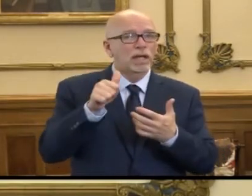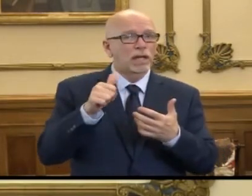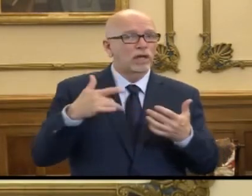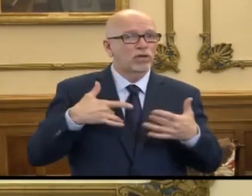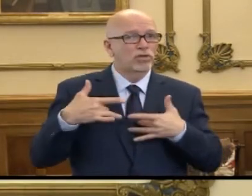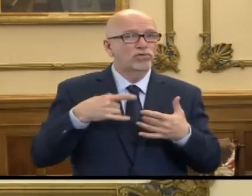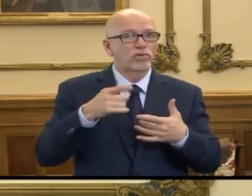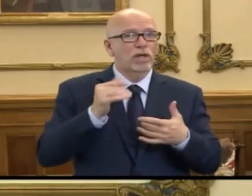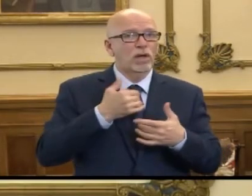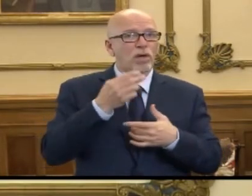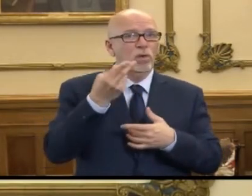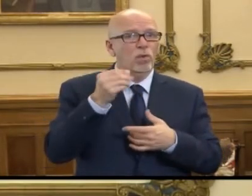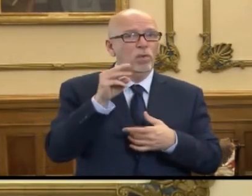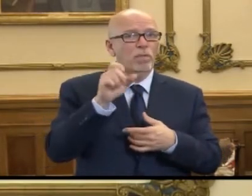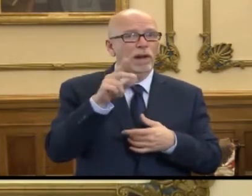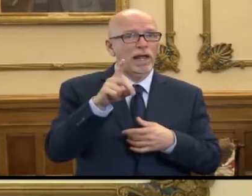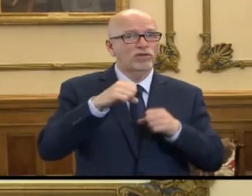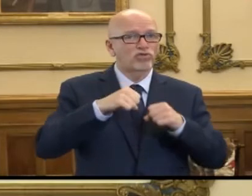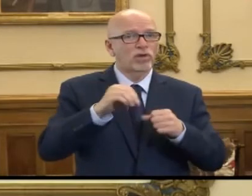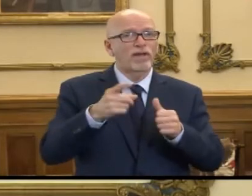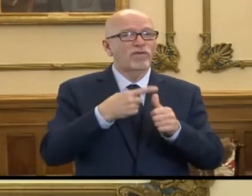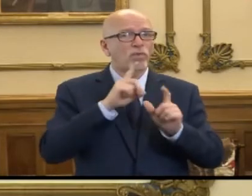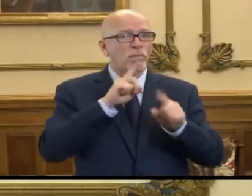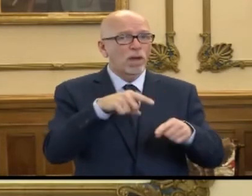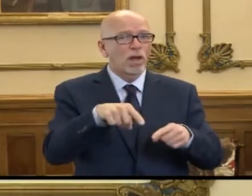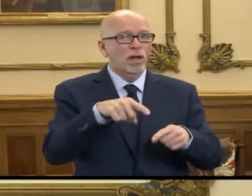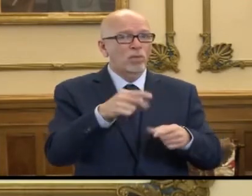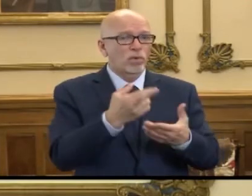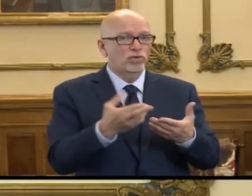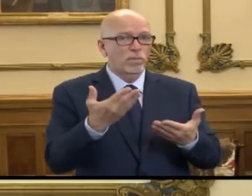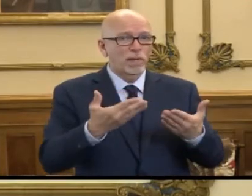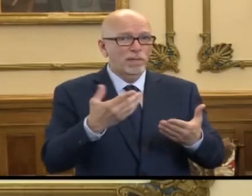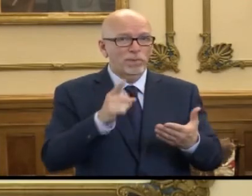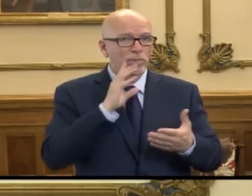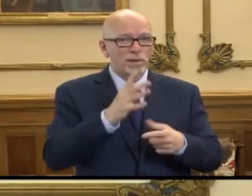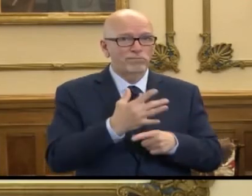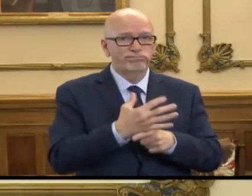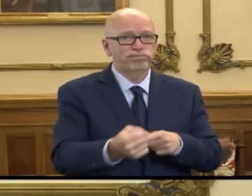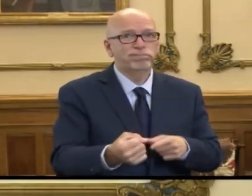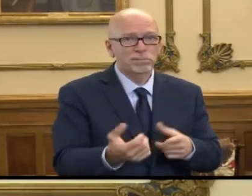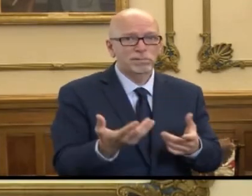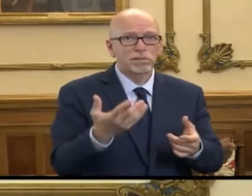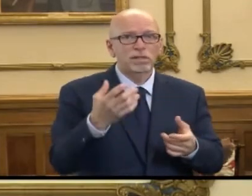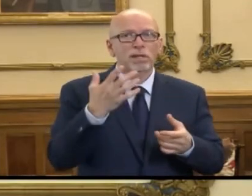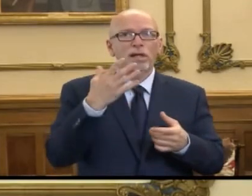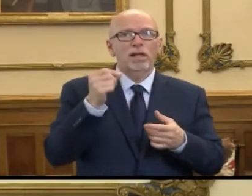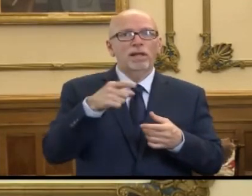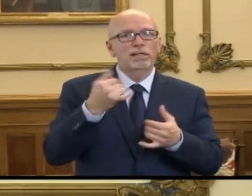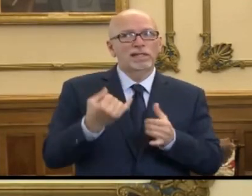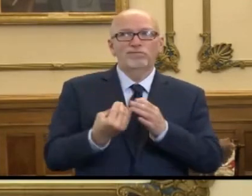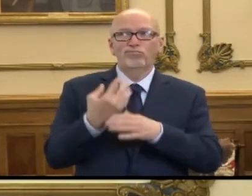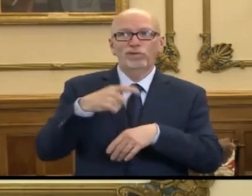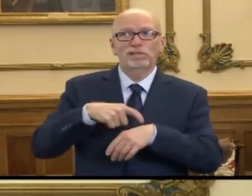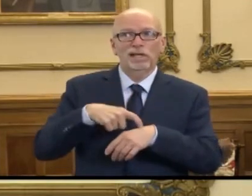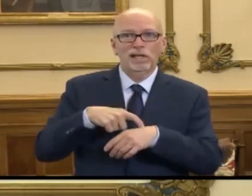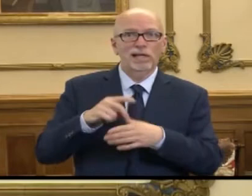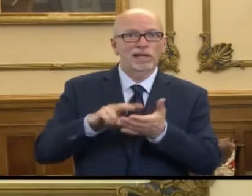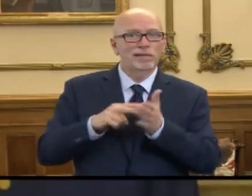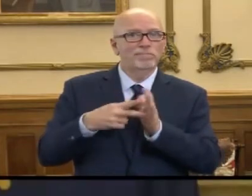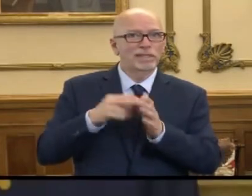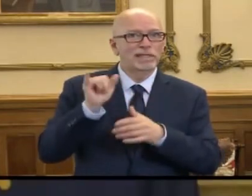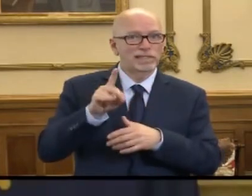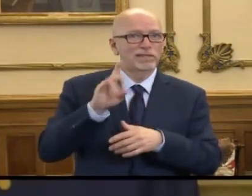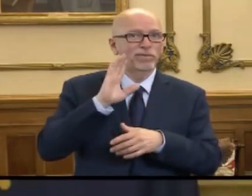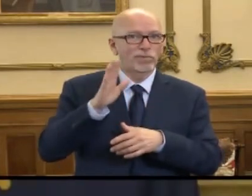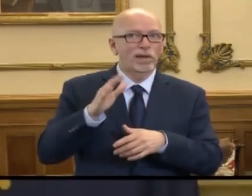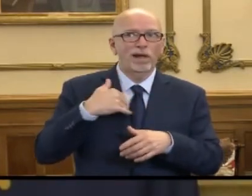that our Homeland Security Emergency Responder Resources might be taxed? Because it is also the springtime. This is in Indiana where